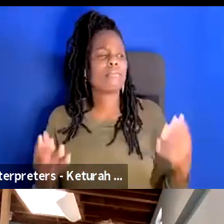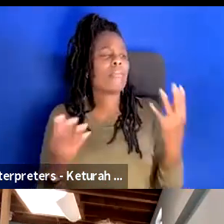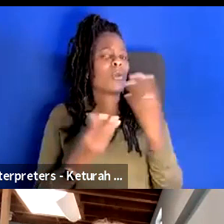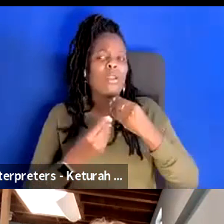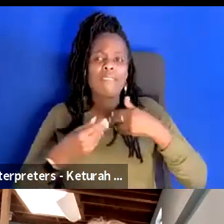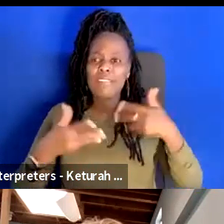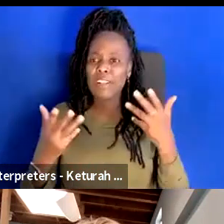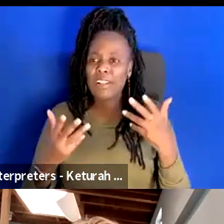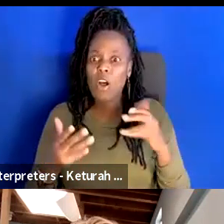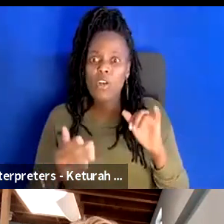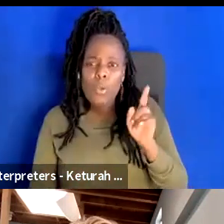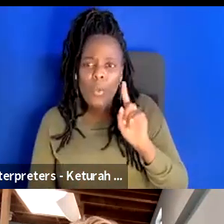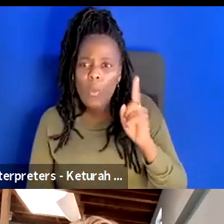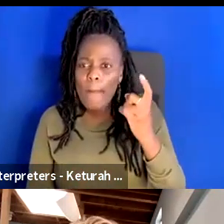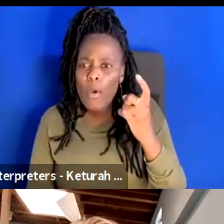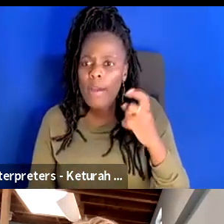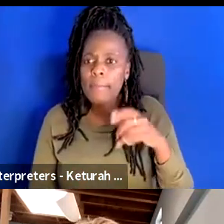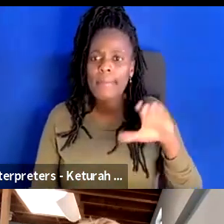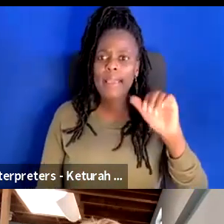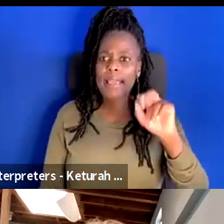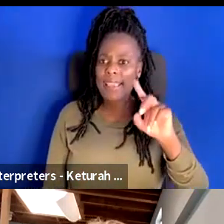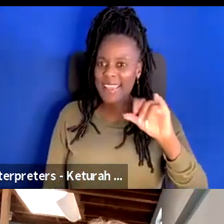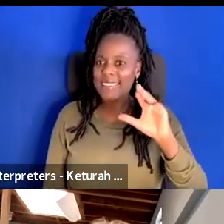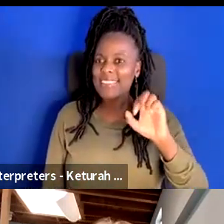I'm sorry, Candace. Candace Johnson.